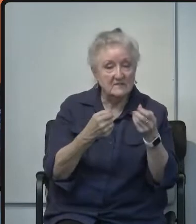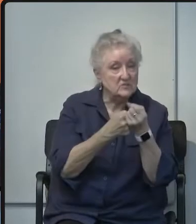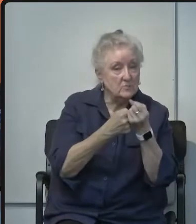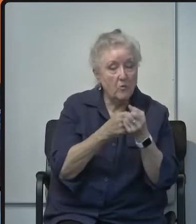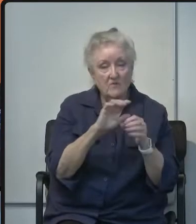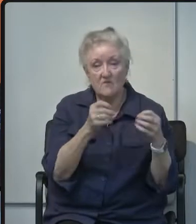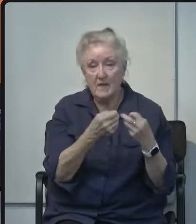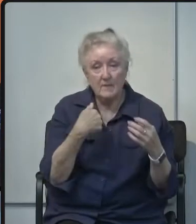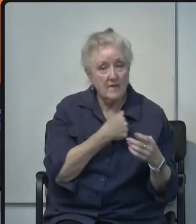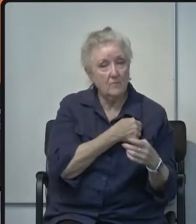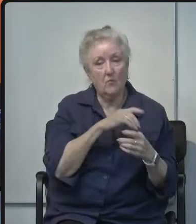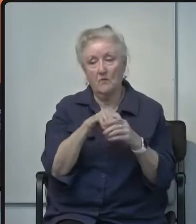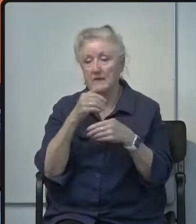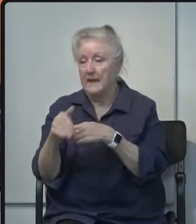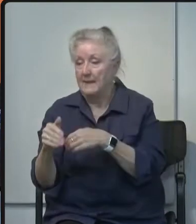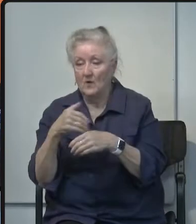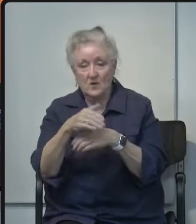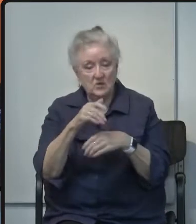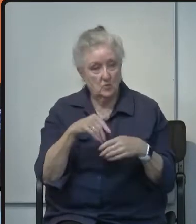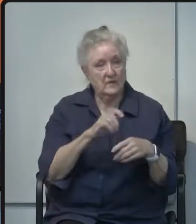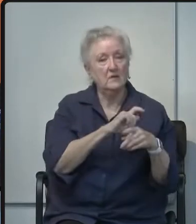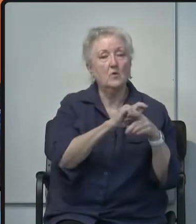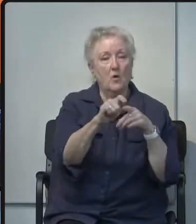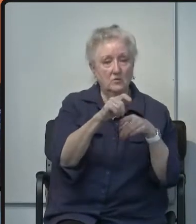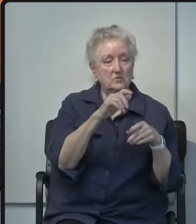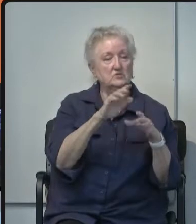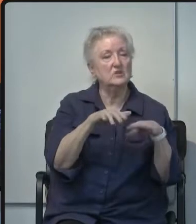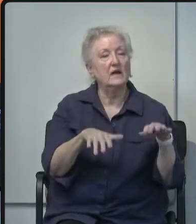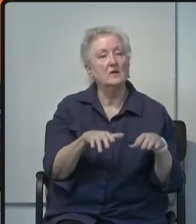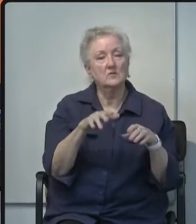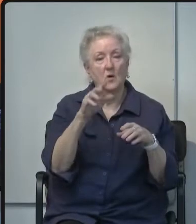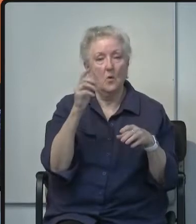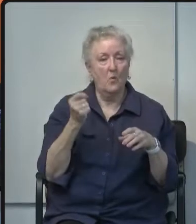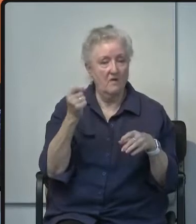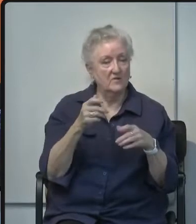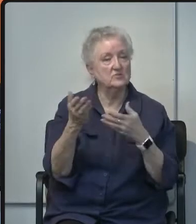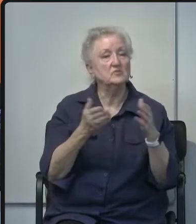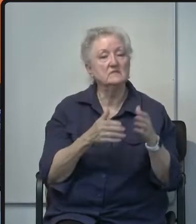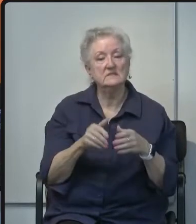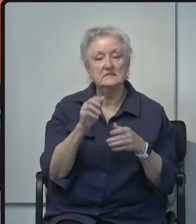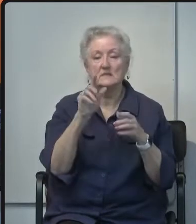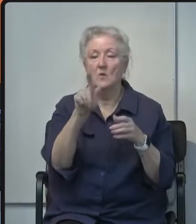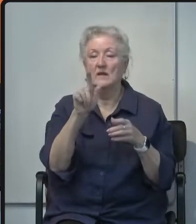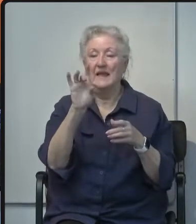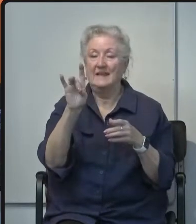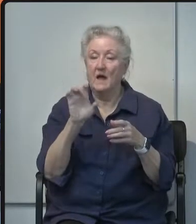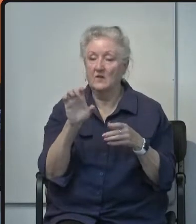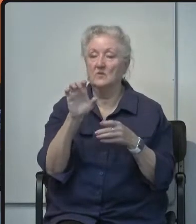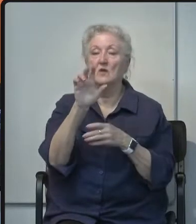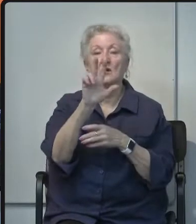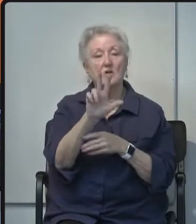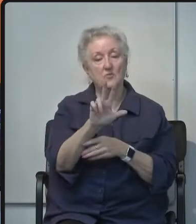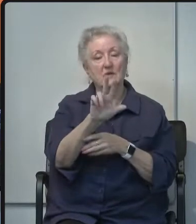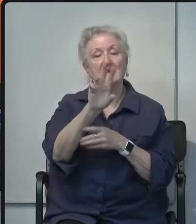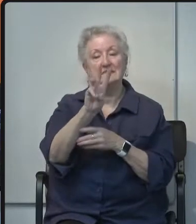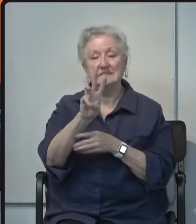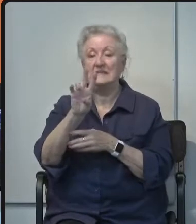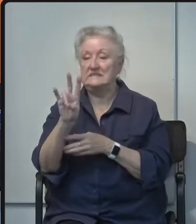neighbor you can call child welfare services their number is 1-800-367